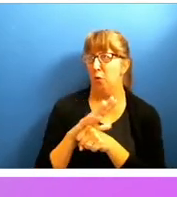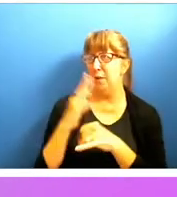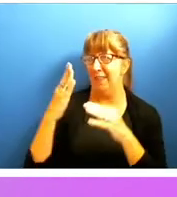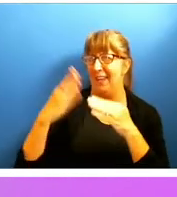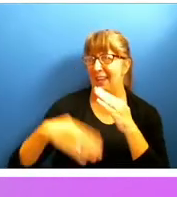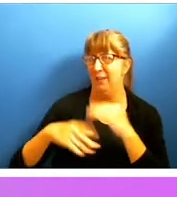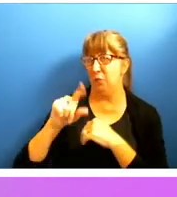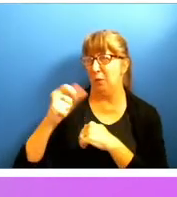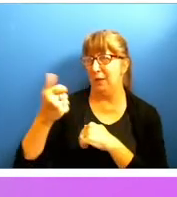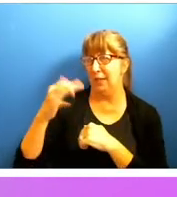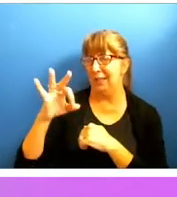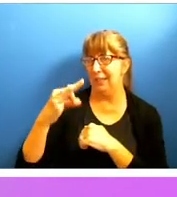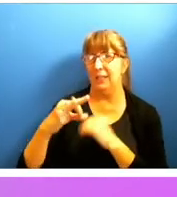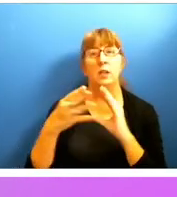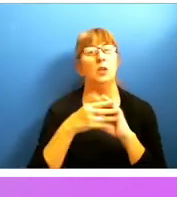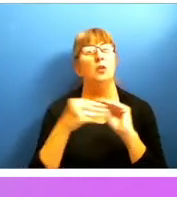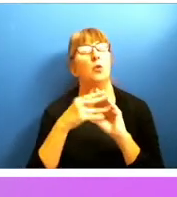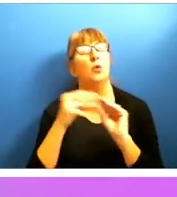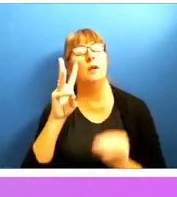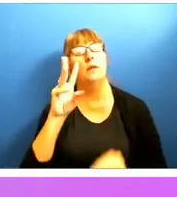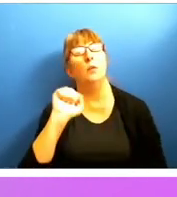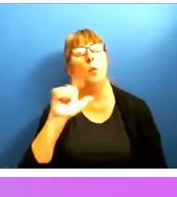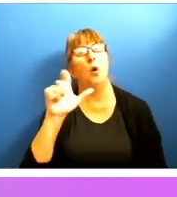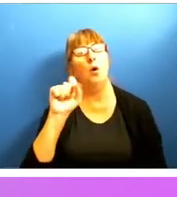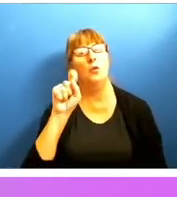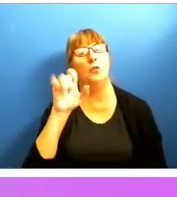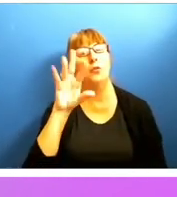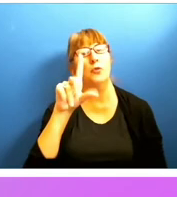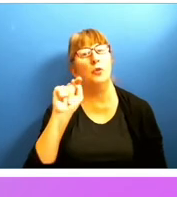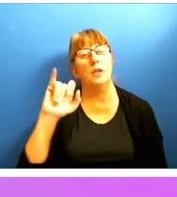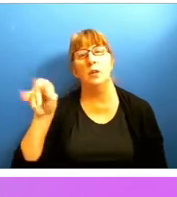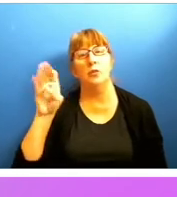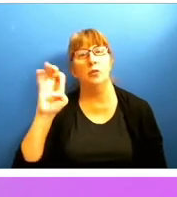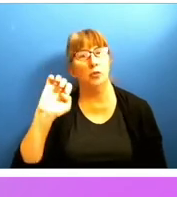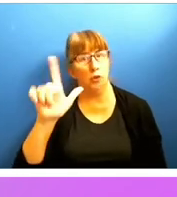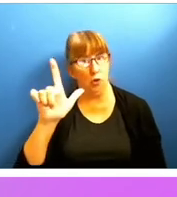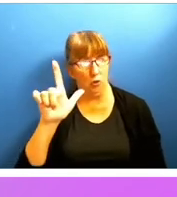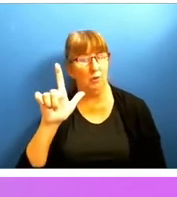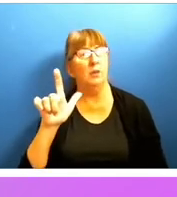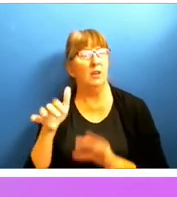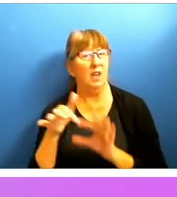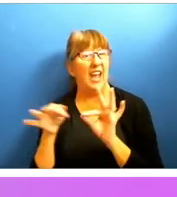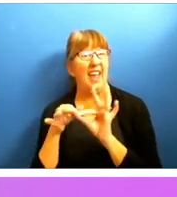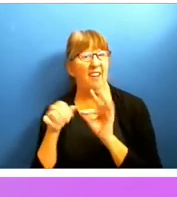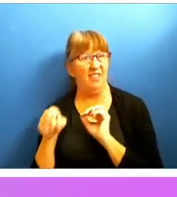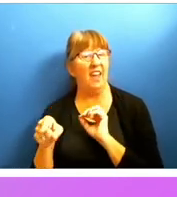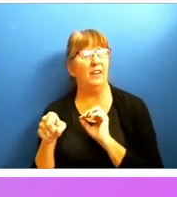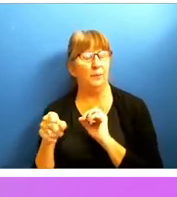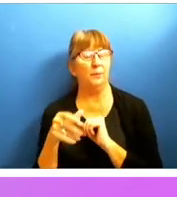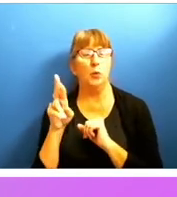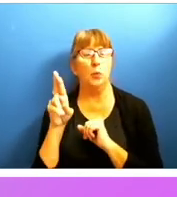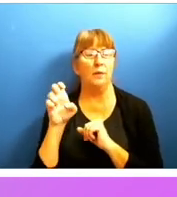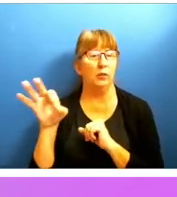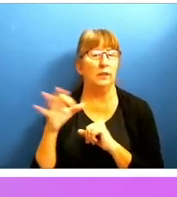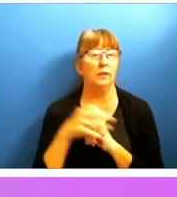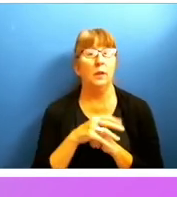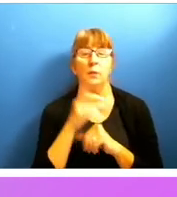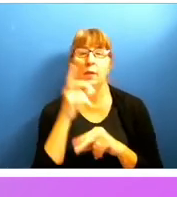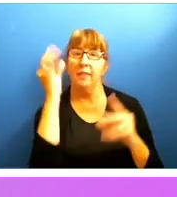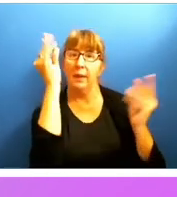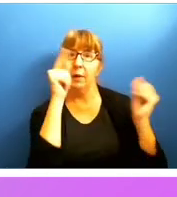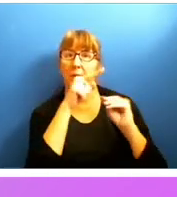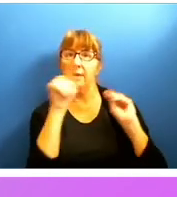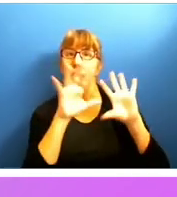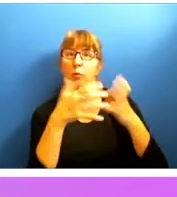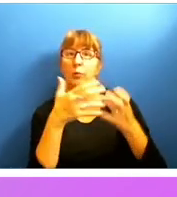The actual story in the Wall Street Journal, I think, is referenced in the slide deck as well. So you get that. But think about what these groups of CEOs are